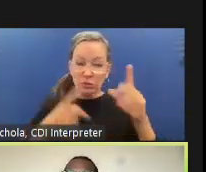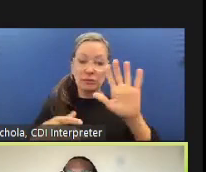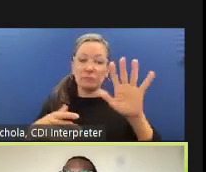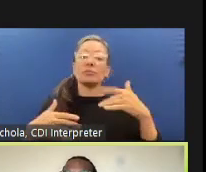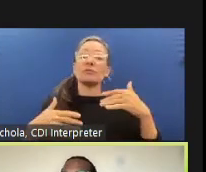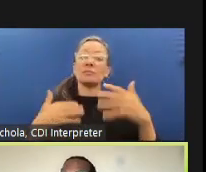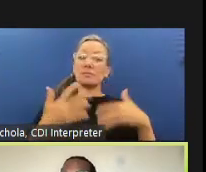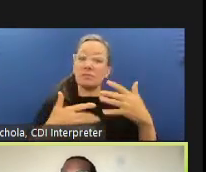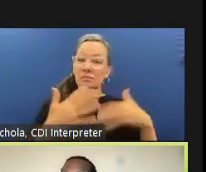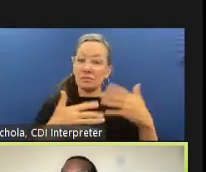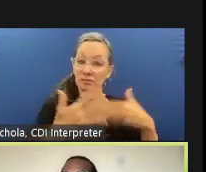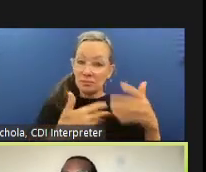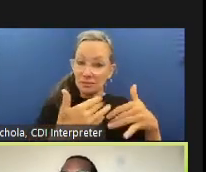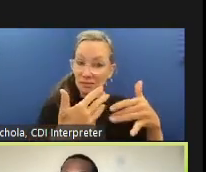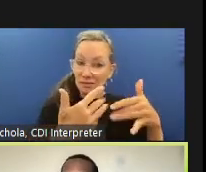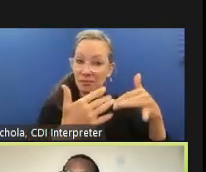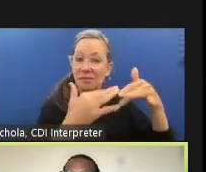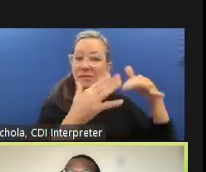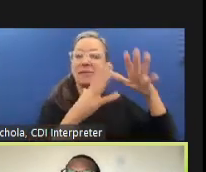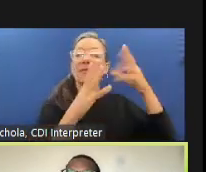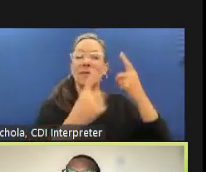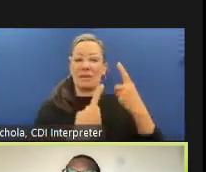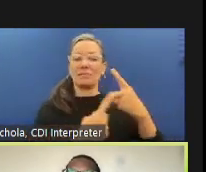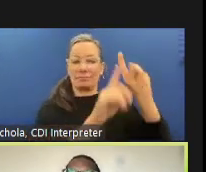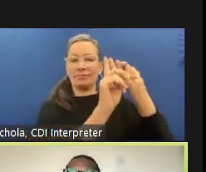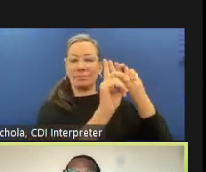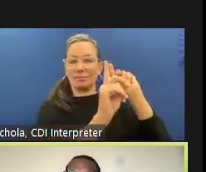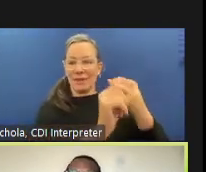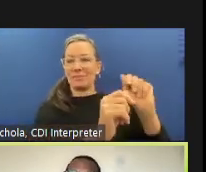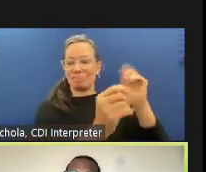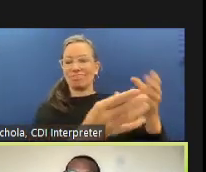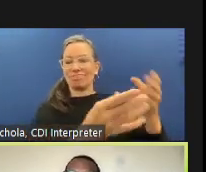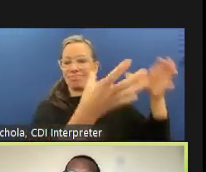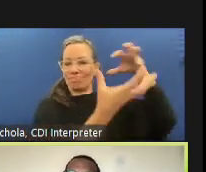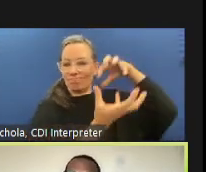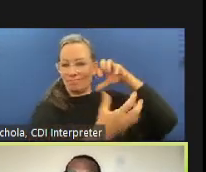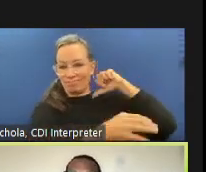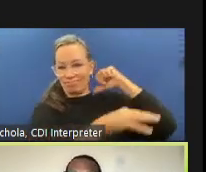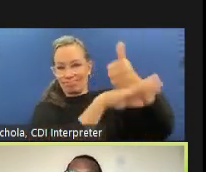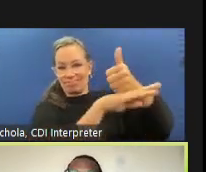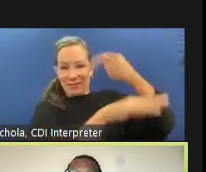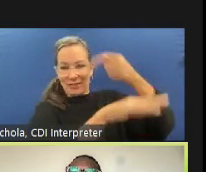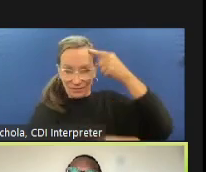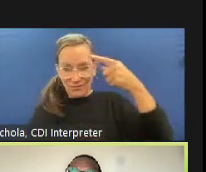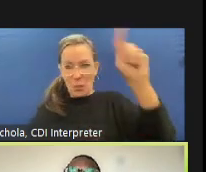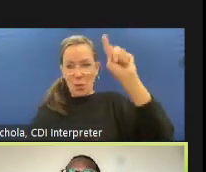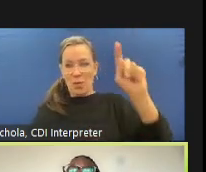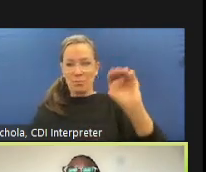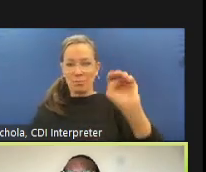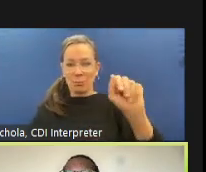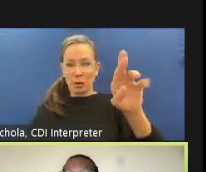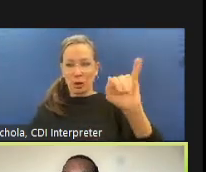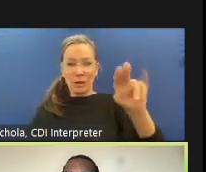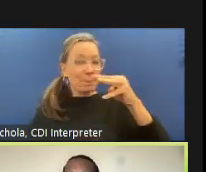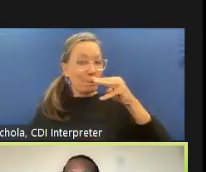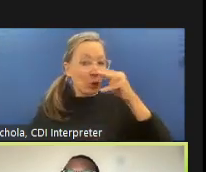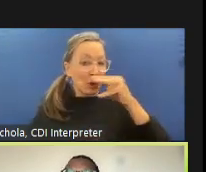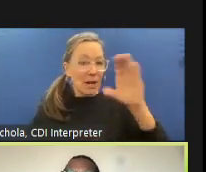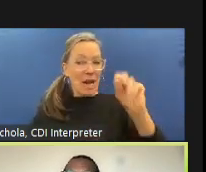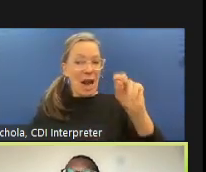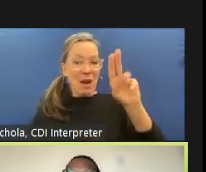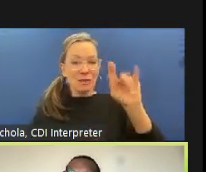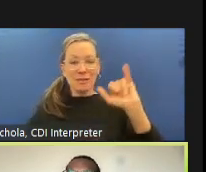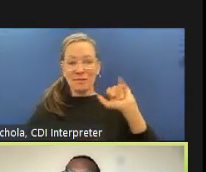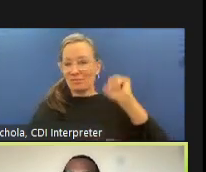the form of civilian oversight that works for the people of your county and provides the kind of public and community safety